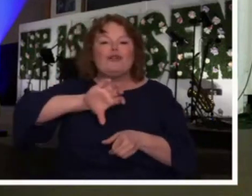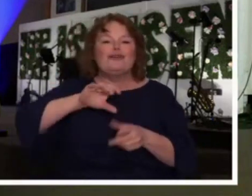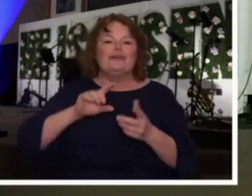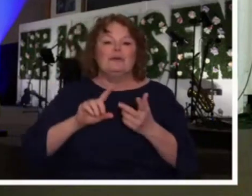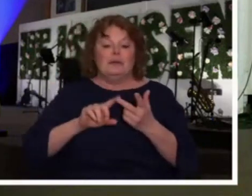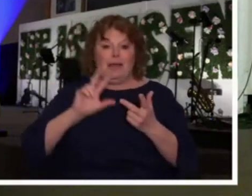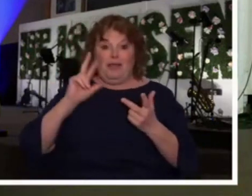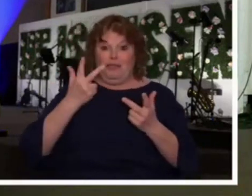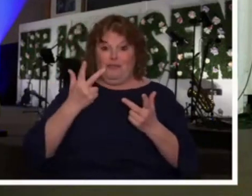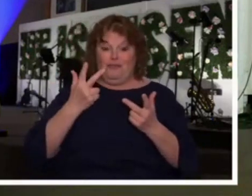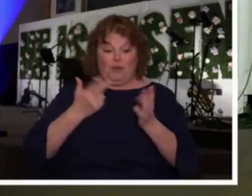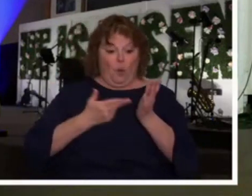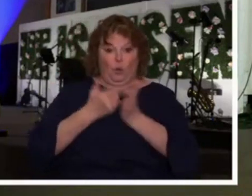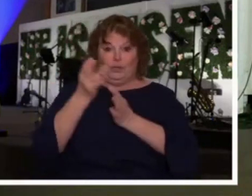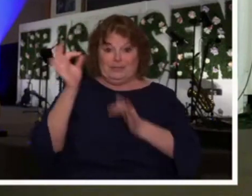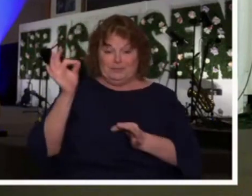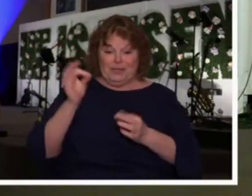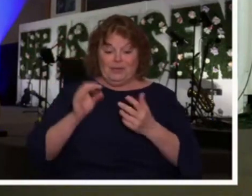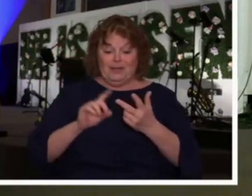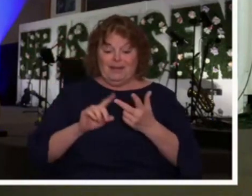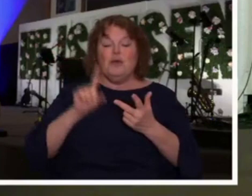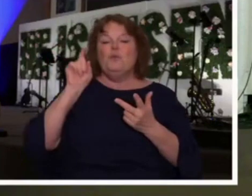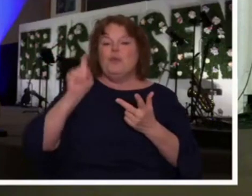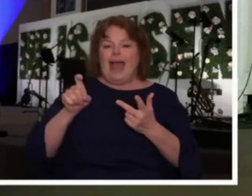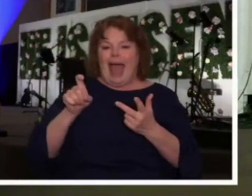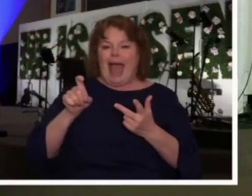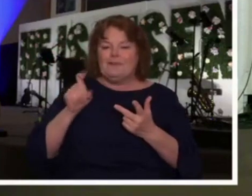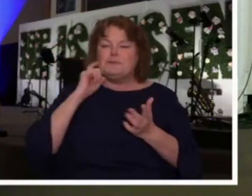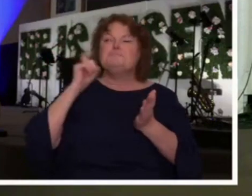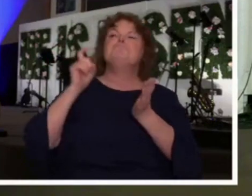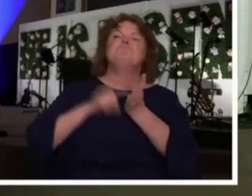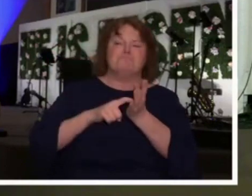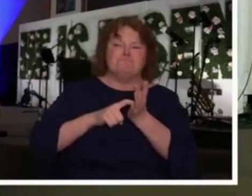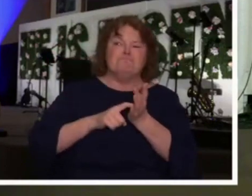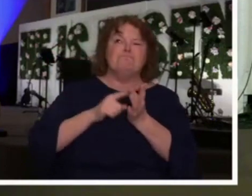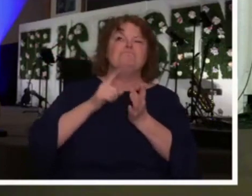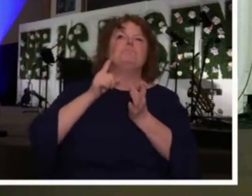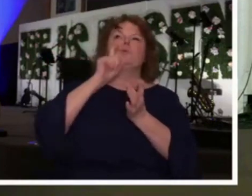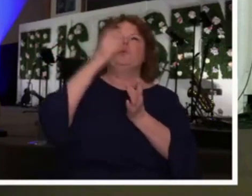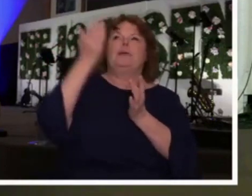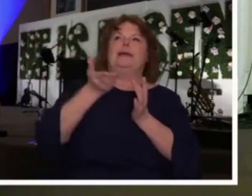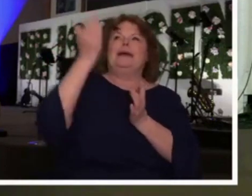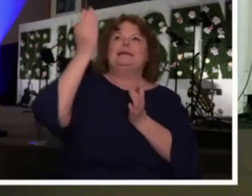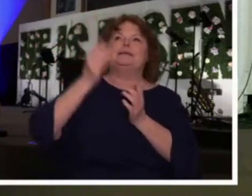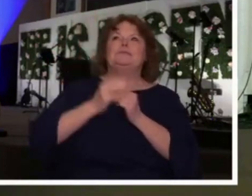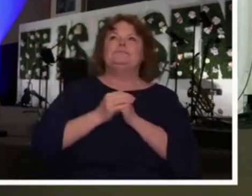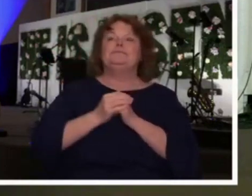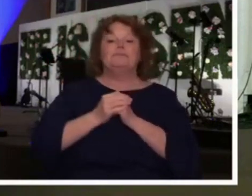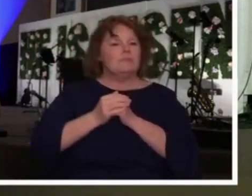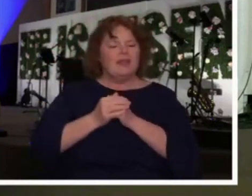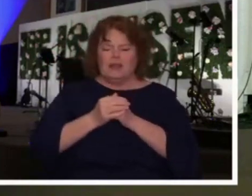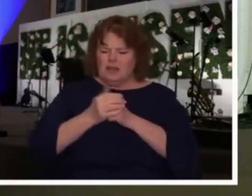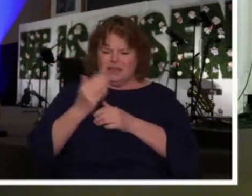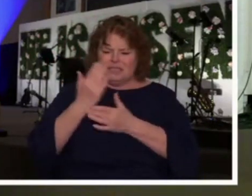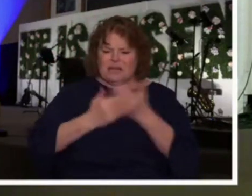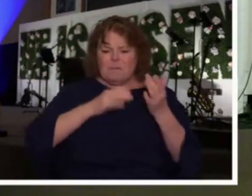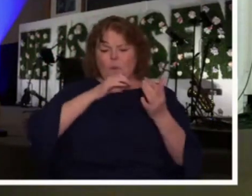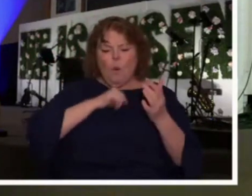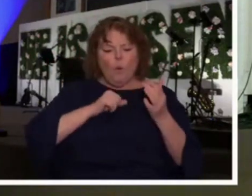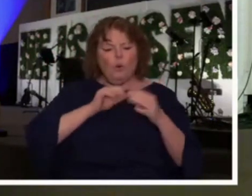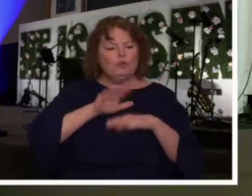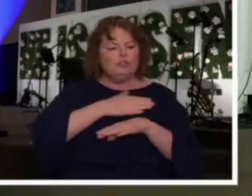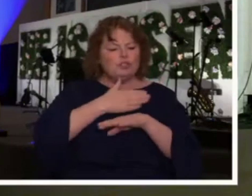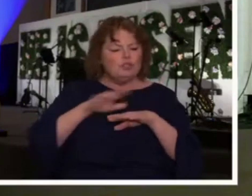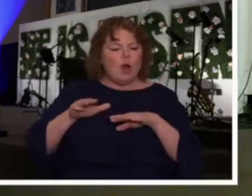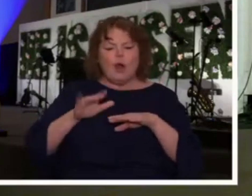recognize the Holy Spirit. There were some songs that I was thinking about the other day like, praise God from whom all